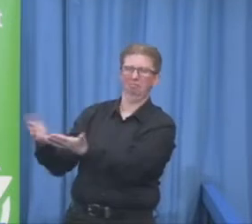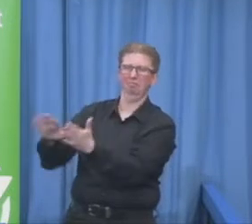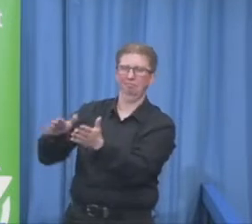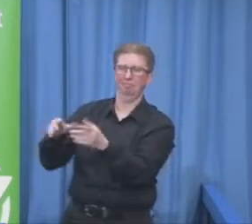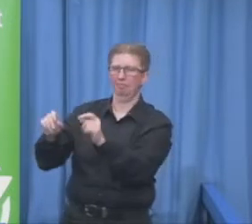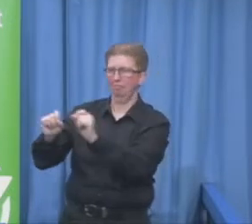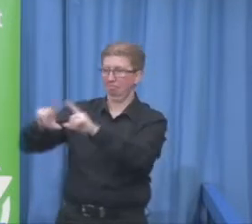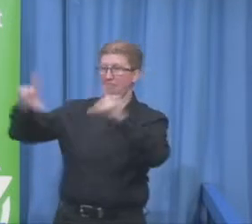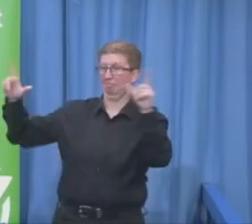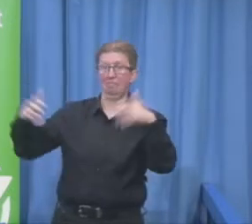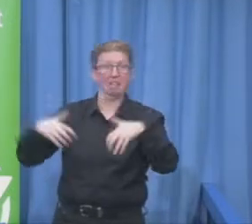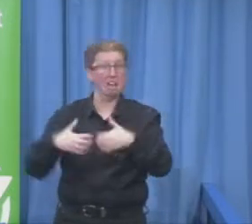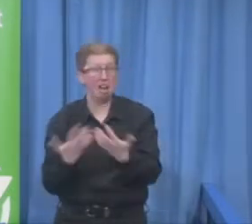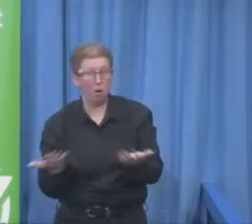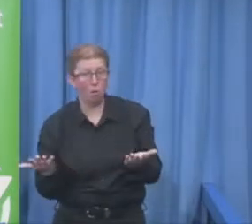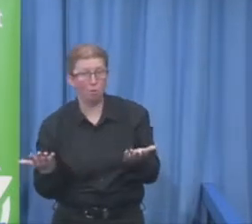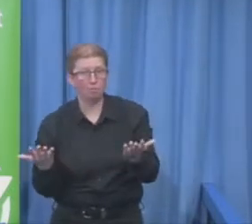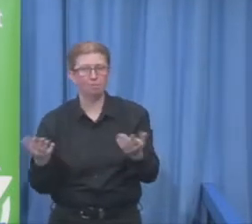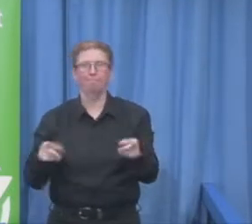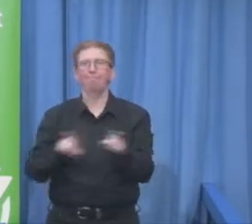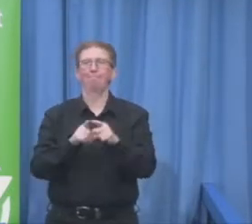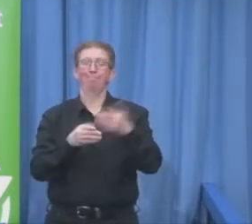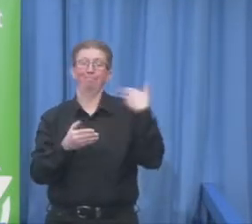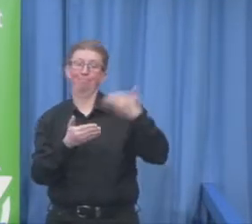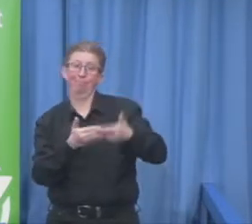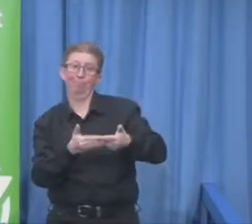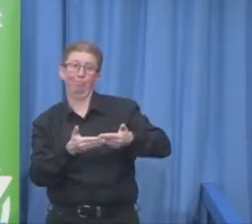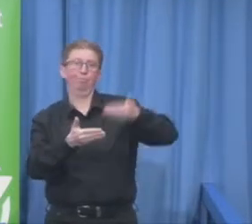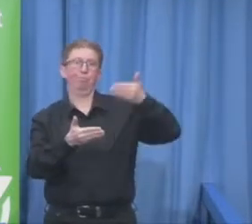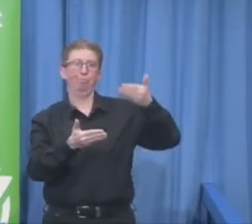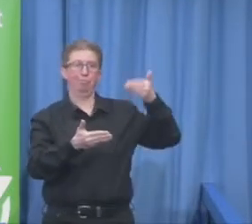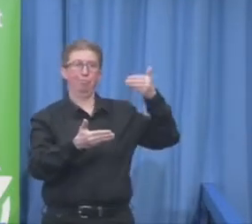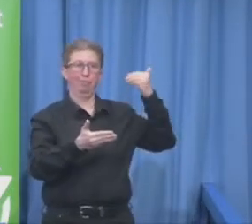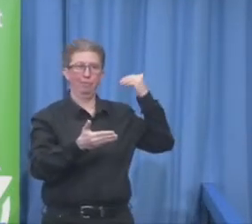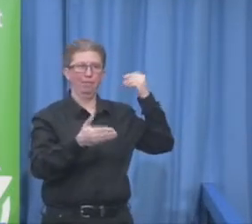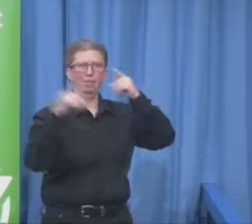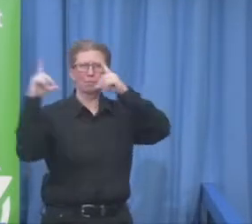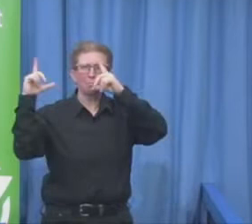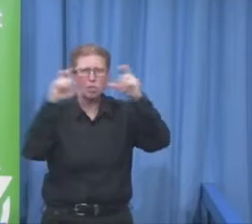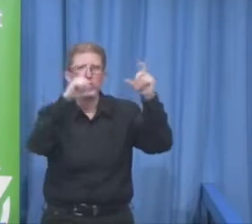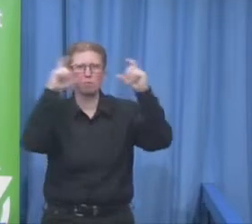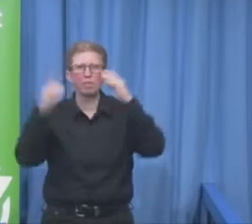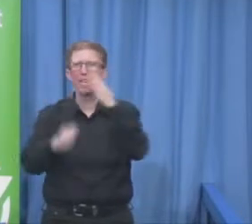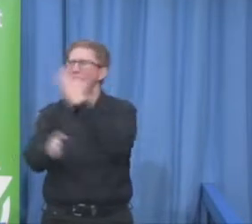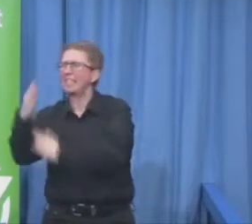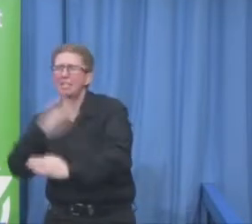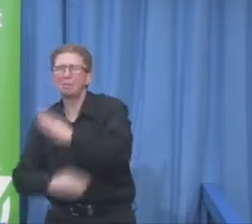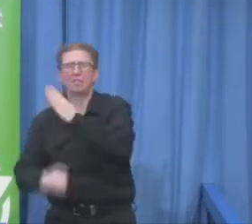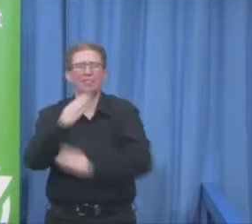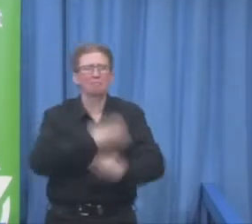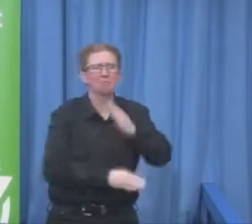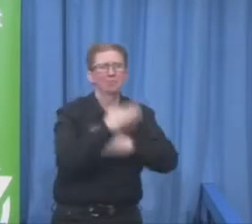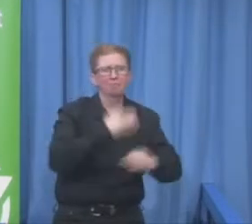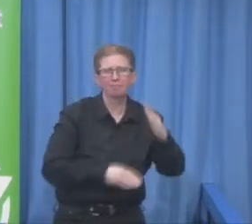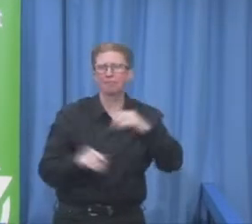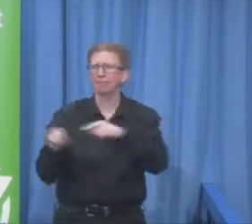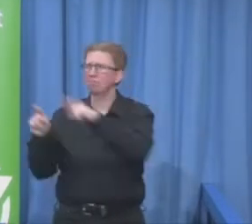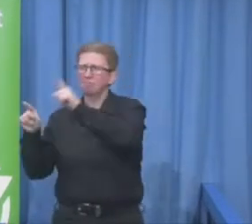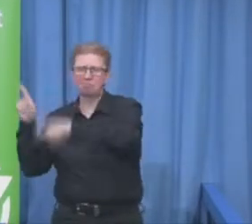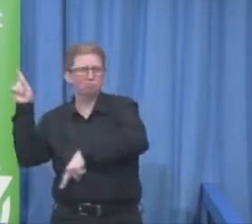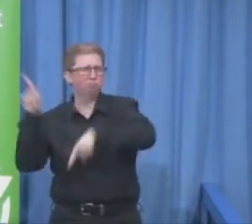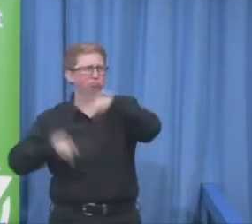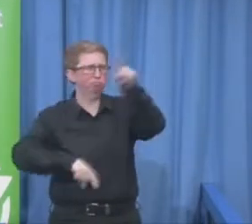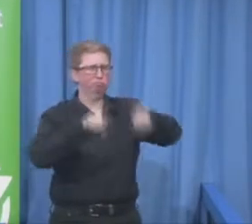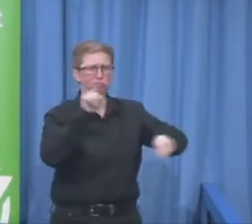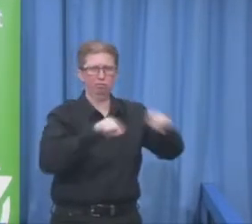photographed in various different forms. And I think what we haven't seen is disability in work.